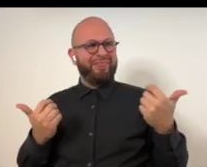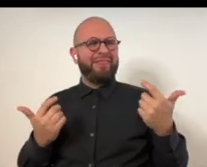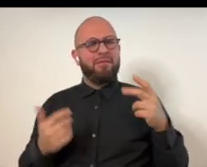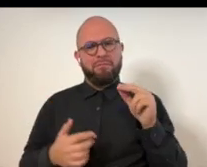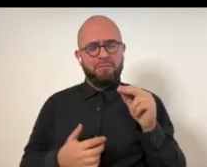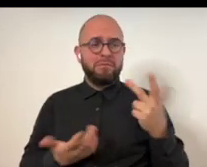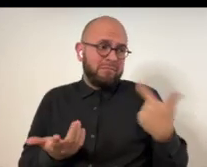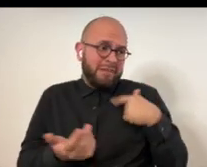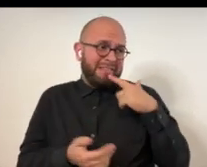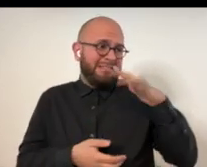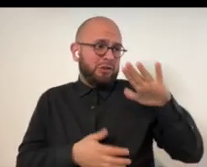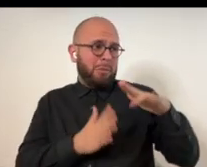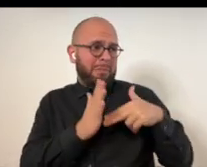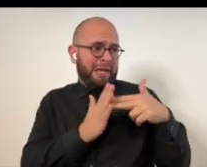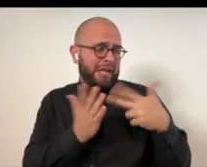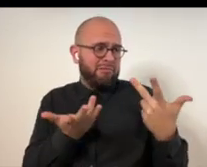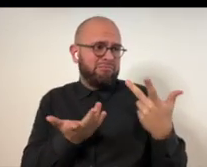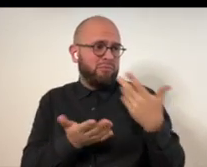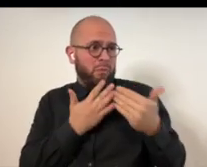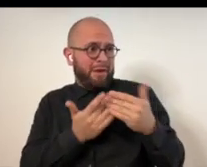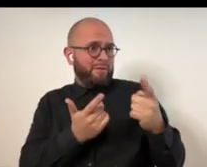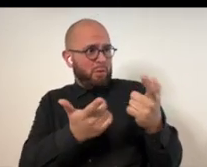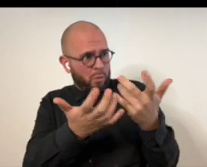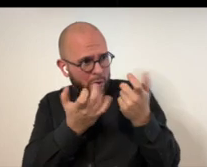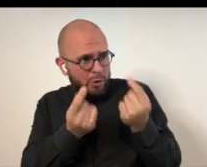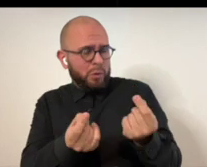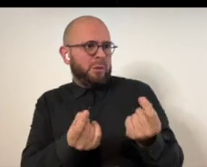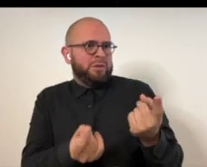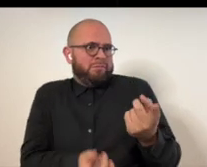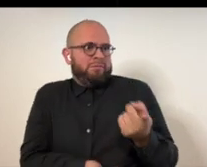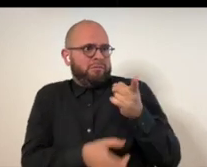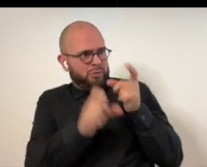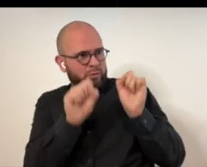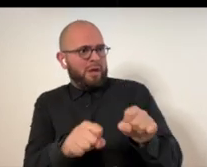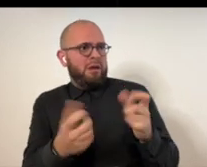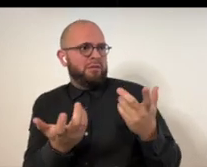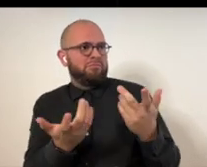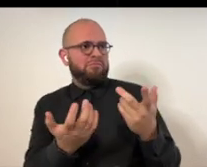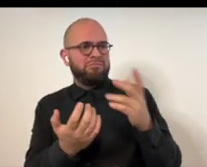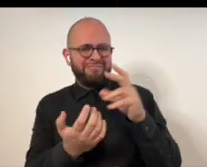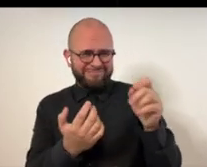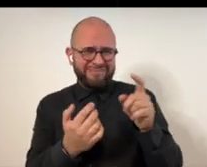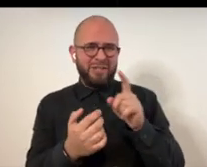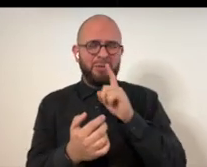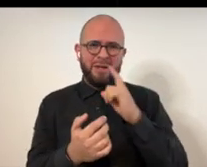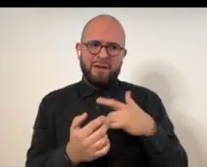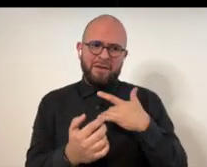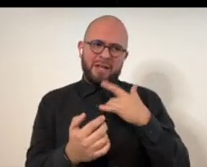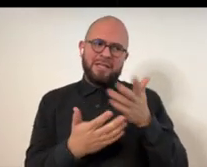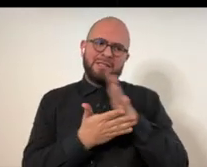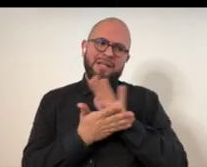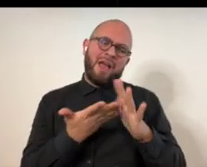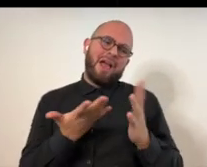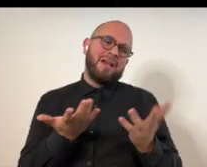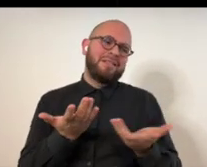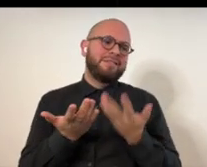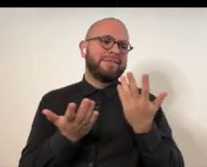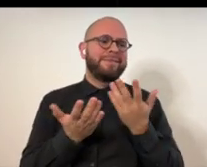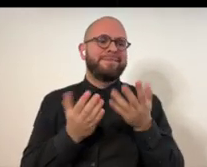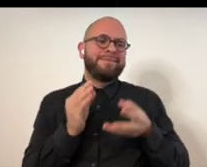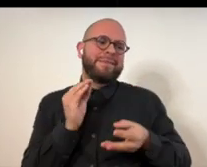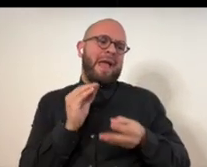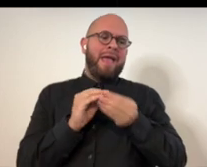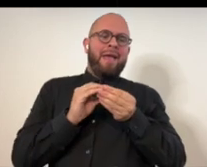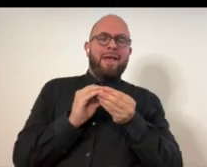out of the painting. And I just don't believe that at all. So I think it's your painting and you get to do what exactly what you